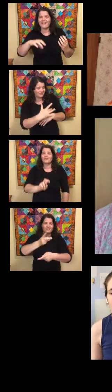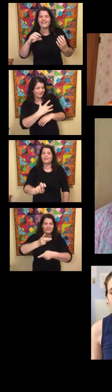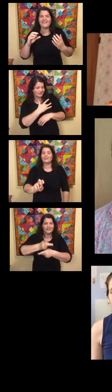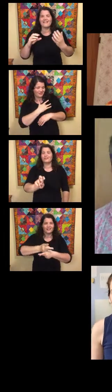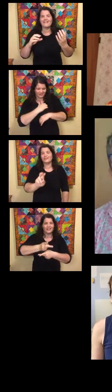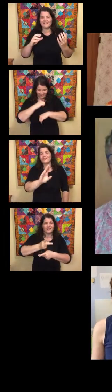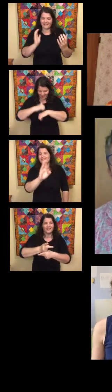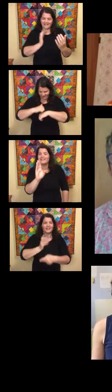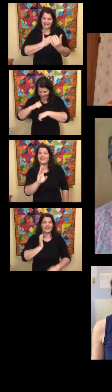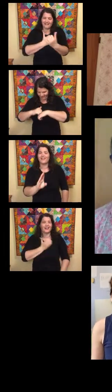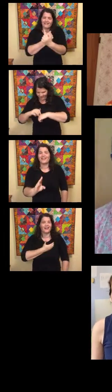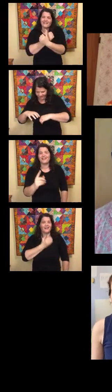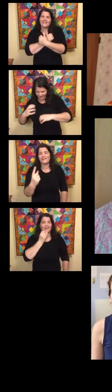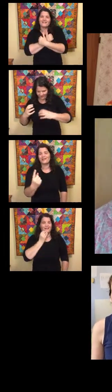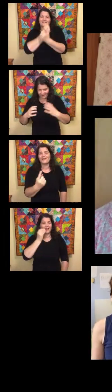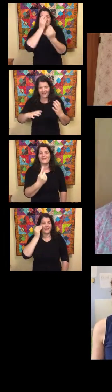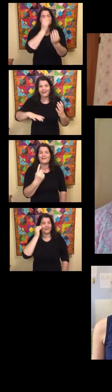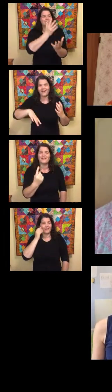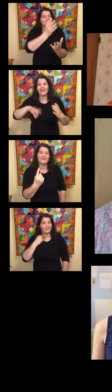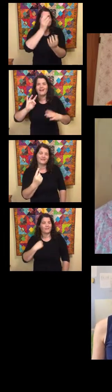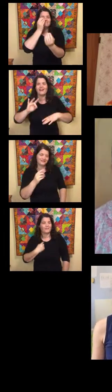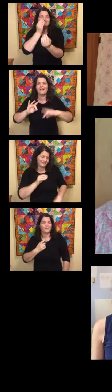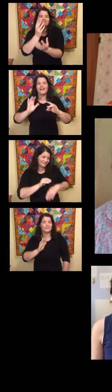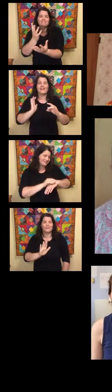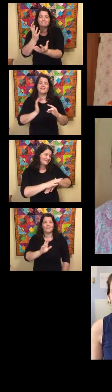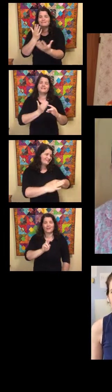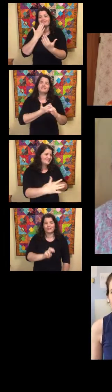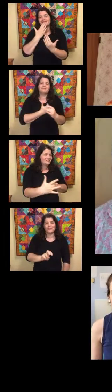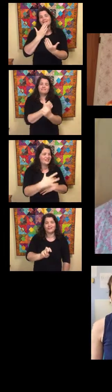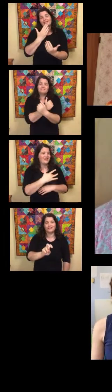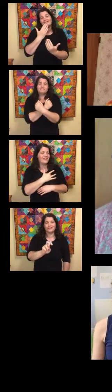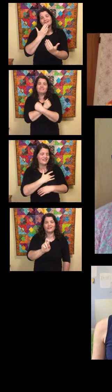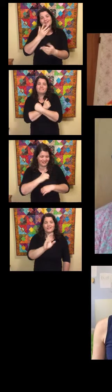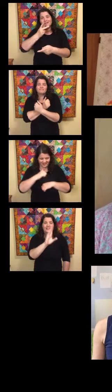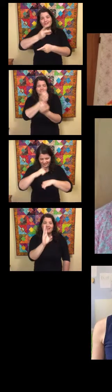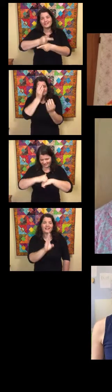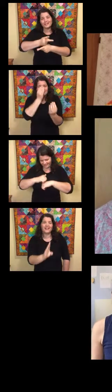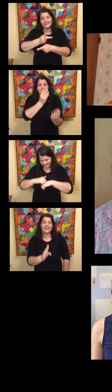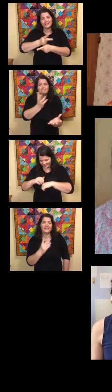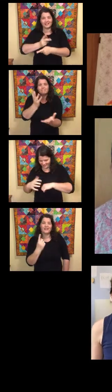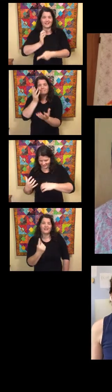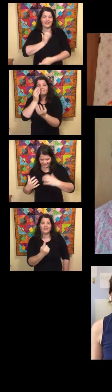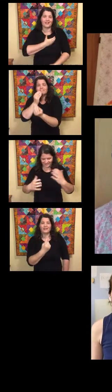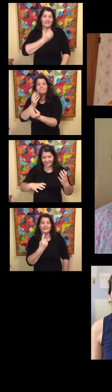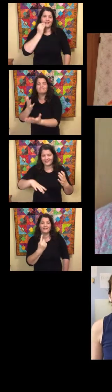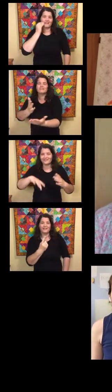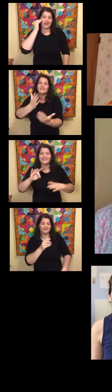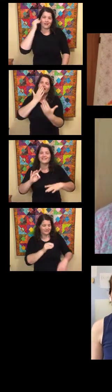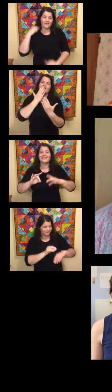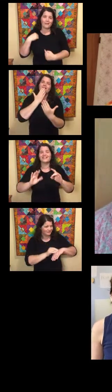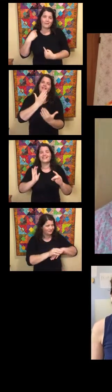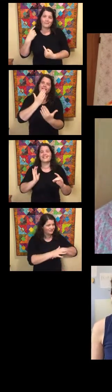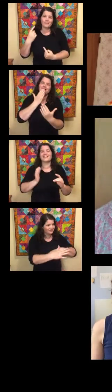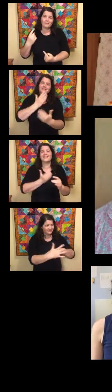know, share a part of us so